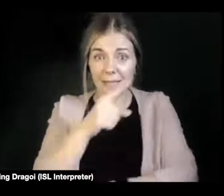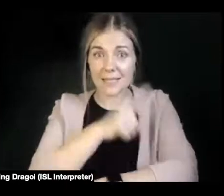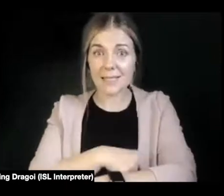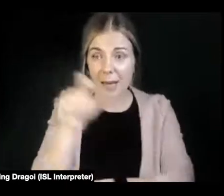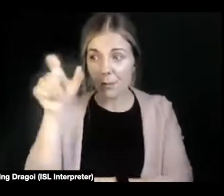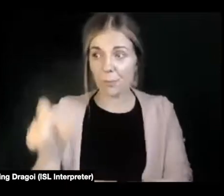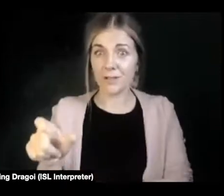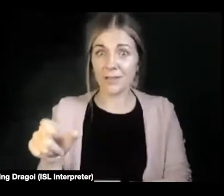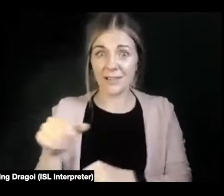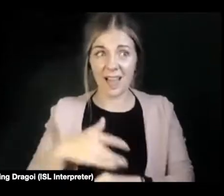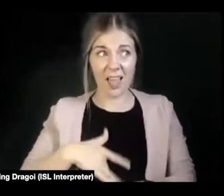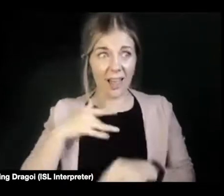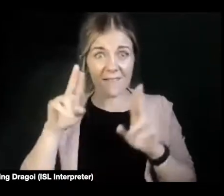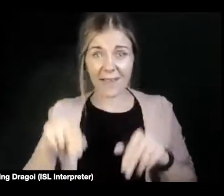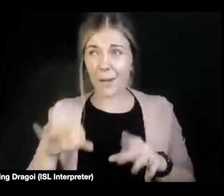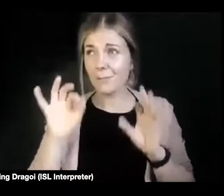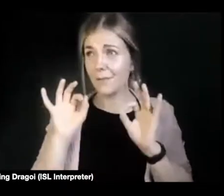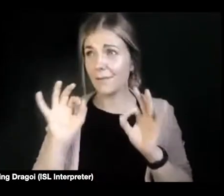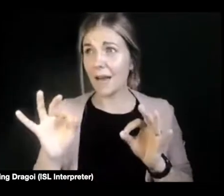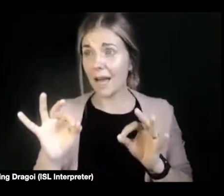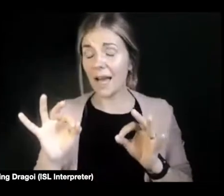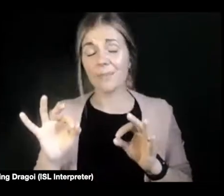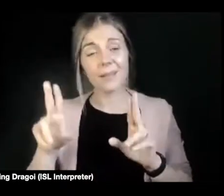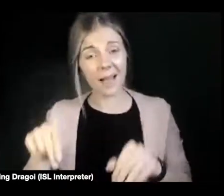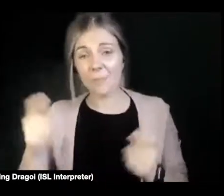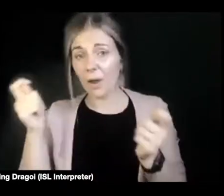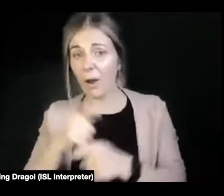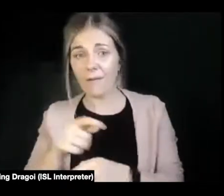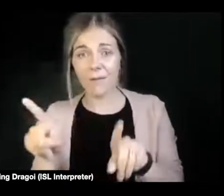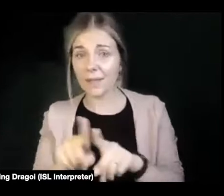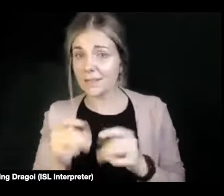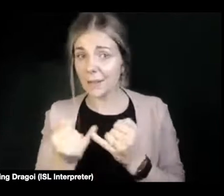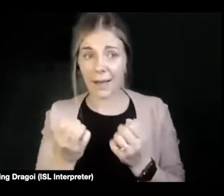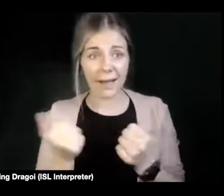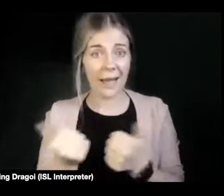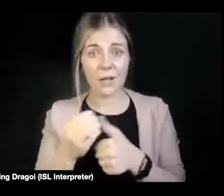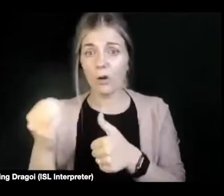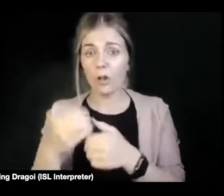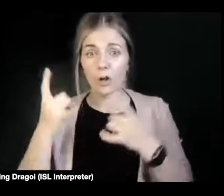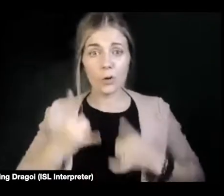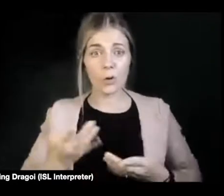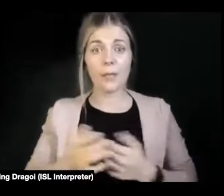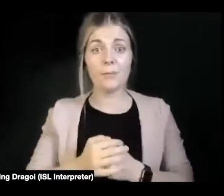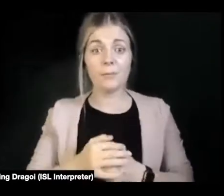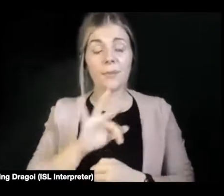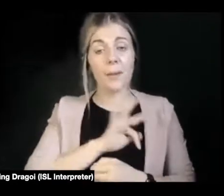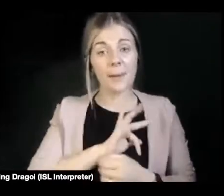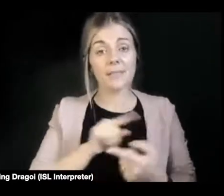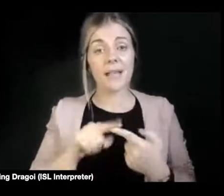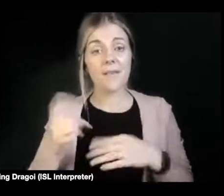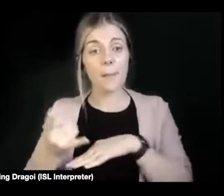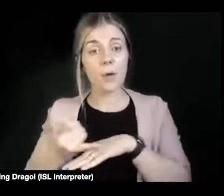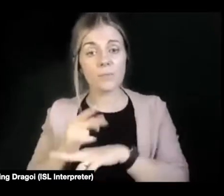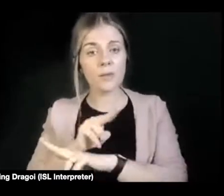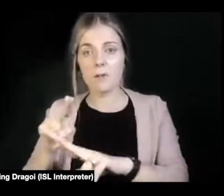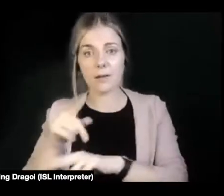fab and it could be awful, just like anybody else. But I took my husband and I, my husband's not disabled, so of course he